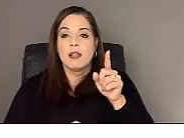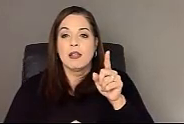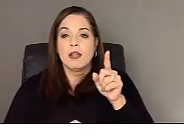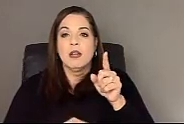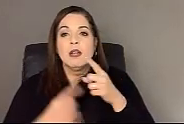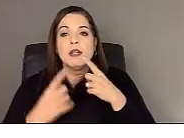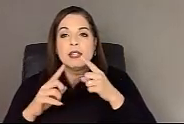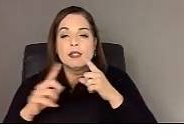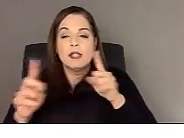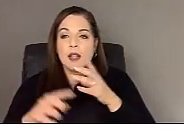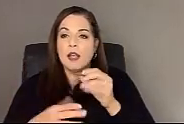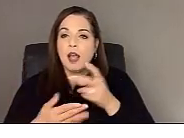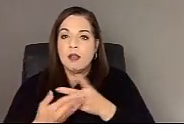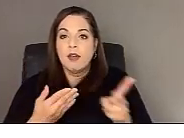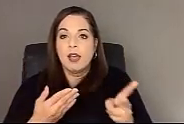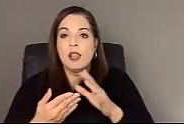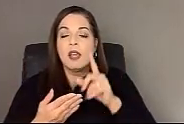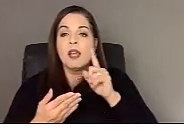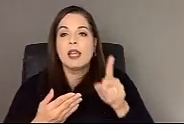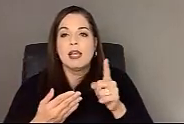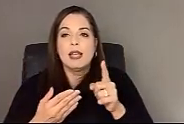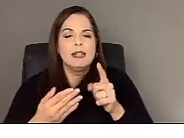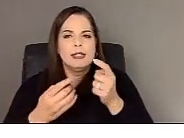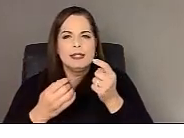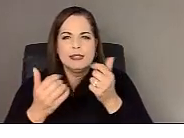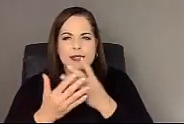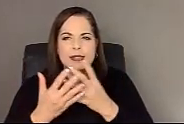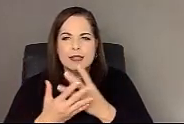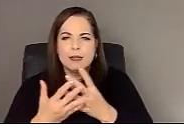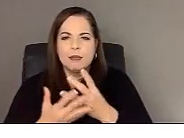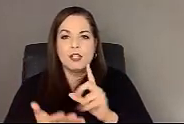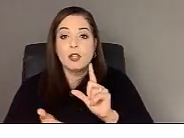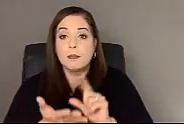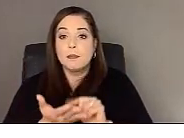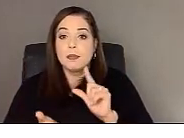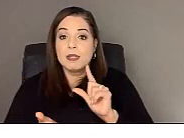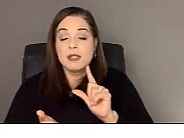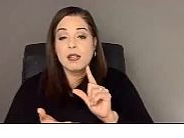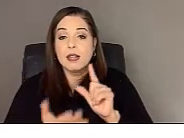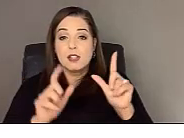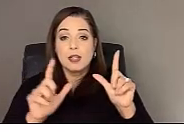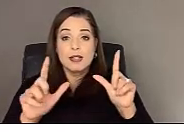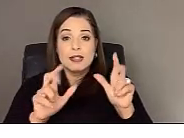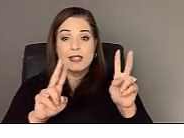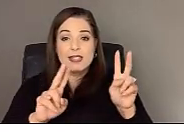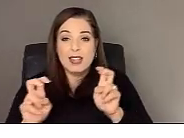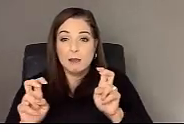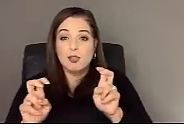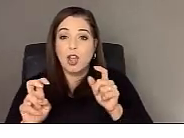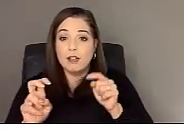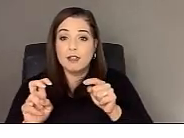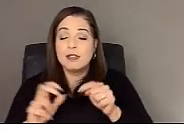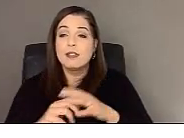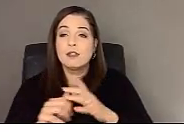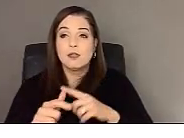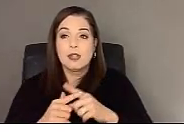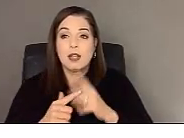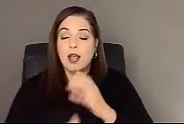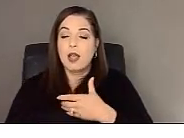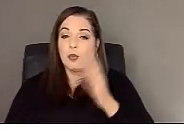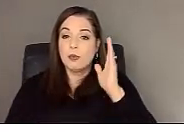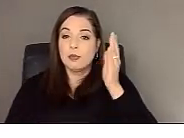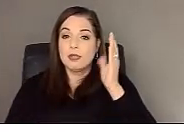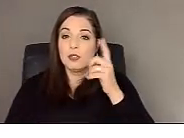the success and failure in disseminating a publication snapshot. And so our presenters for